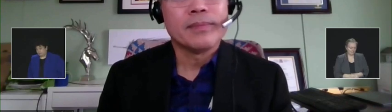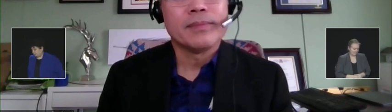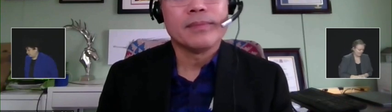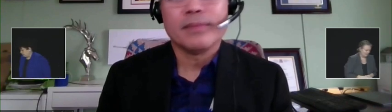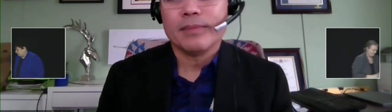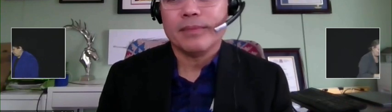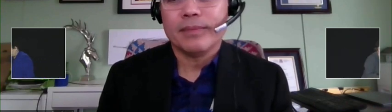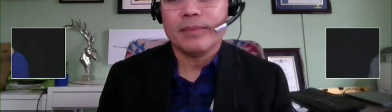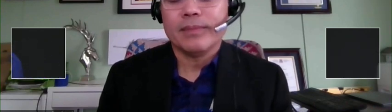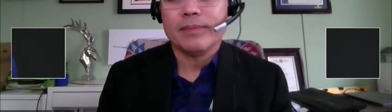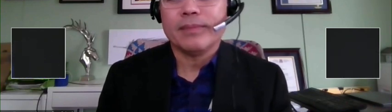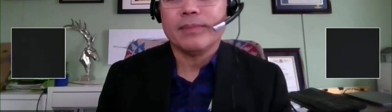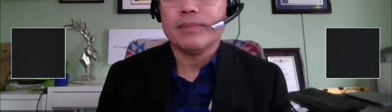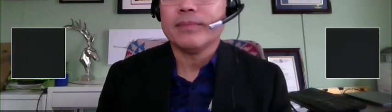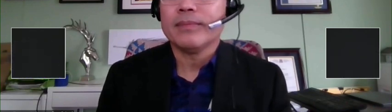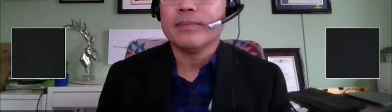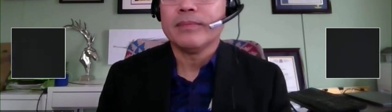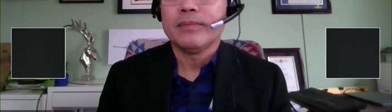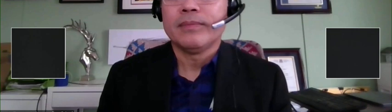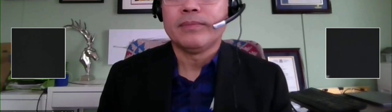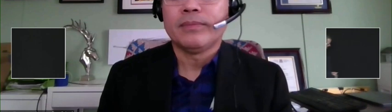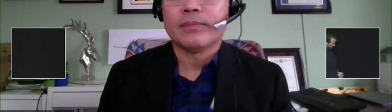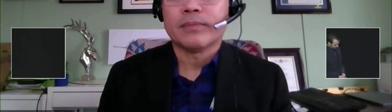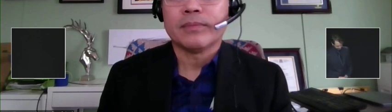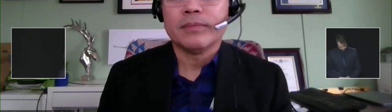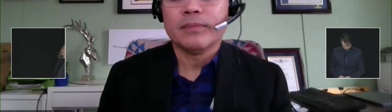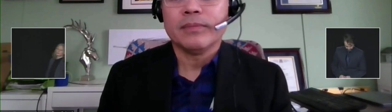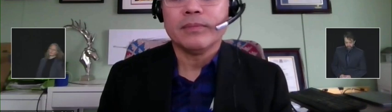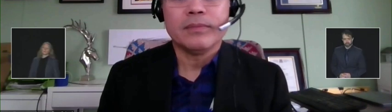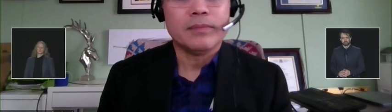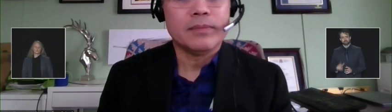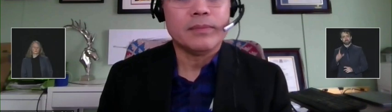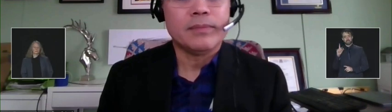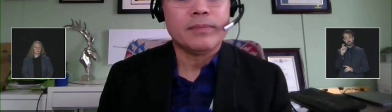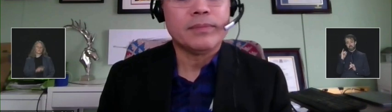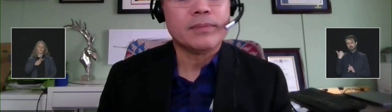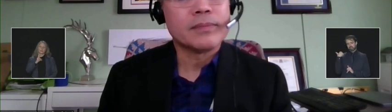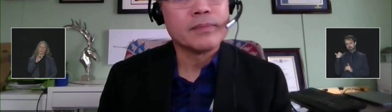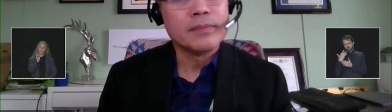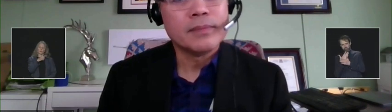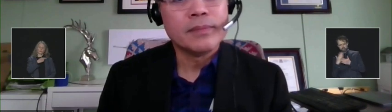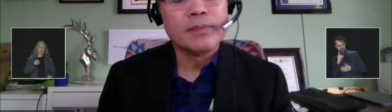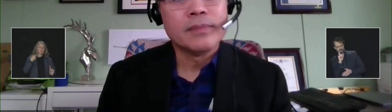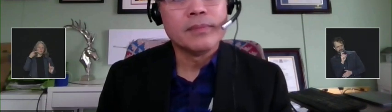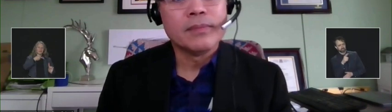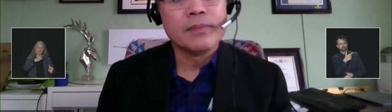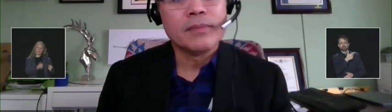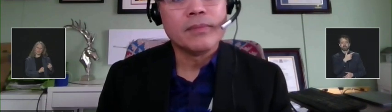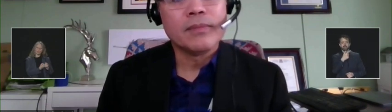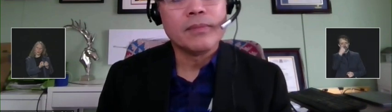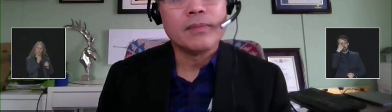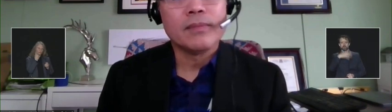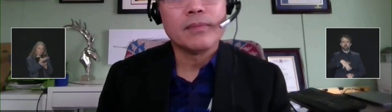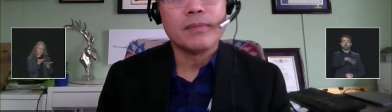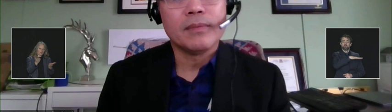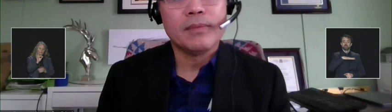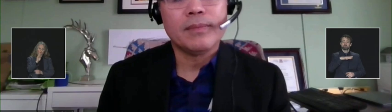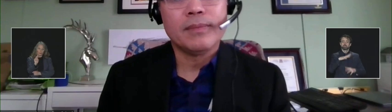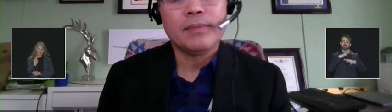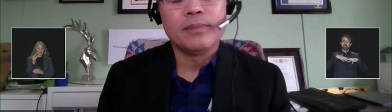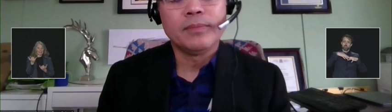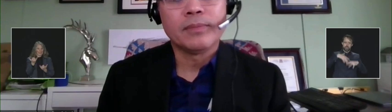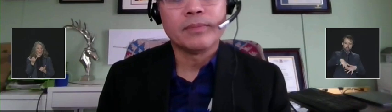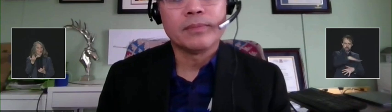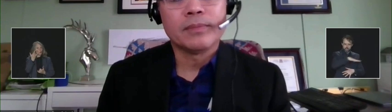Thank you. I just also wanted to ask about any support for First Nations given that we are at the